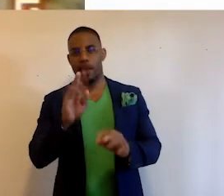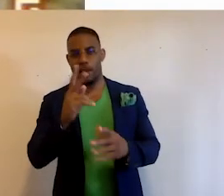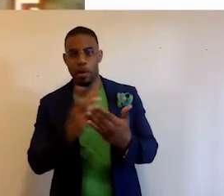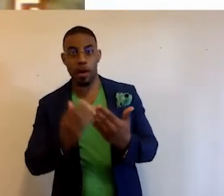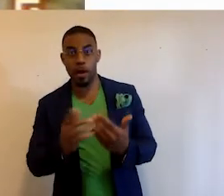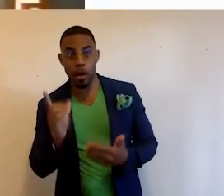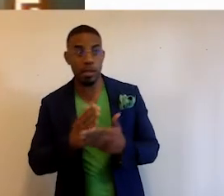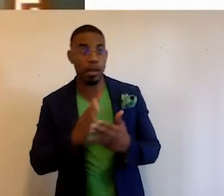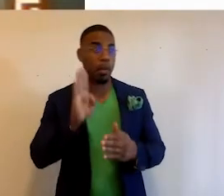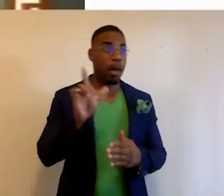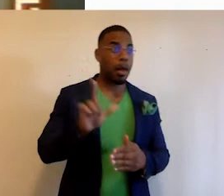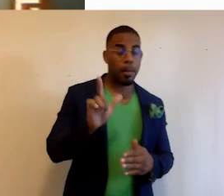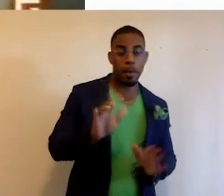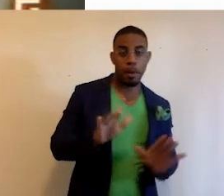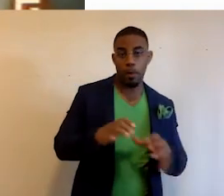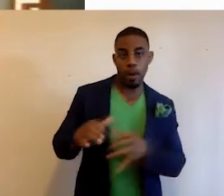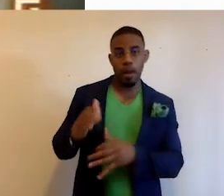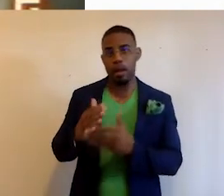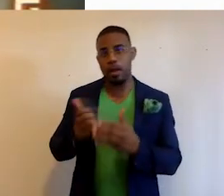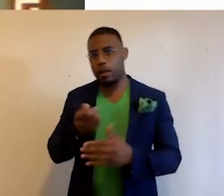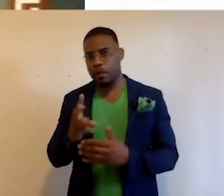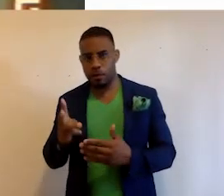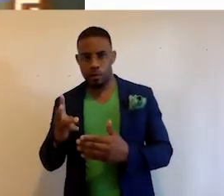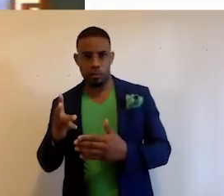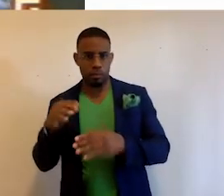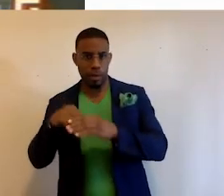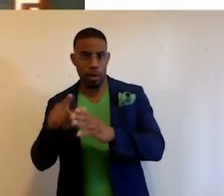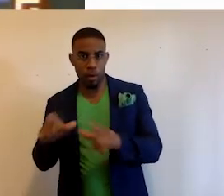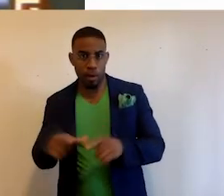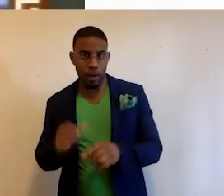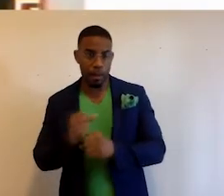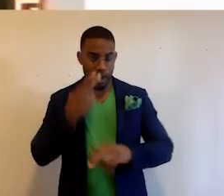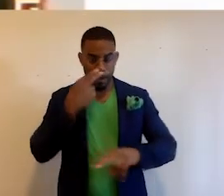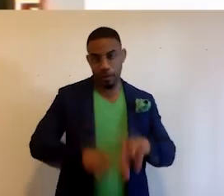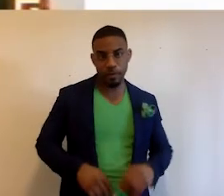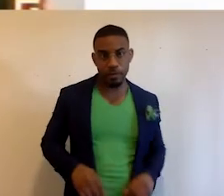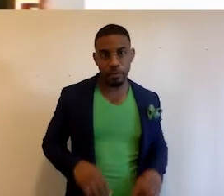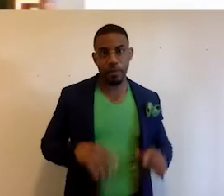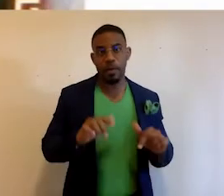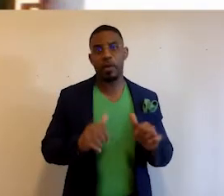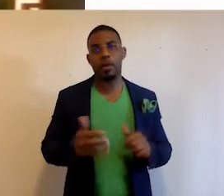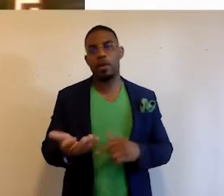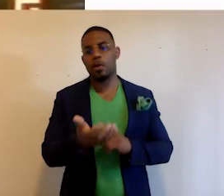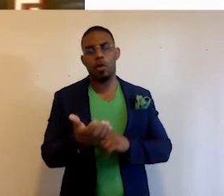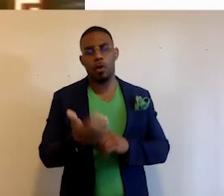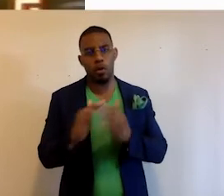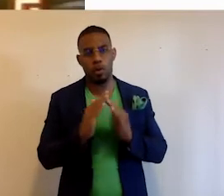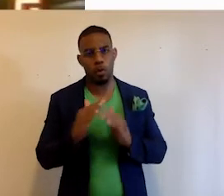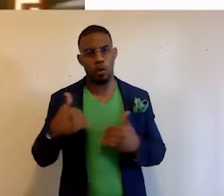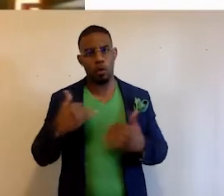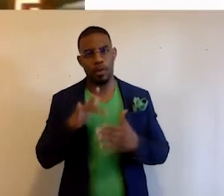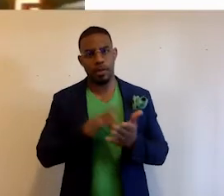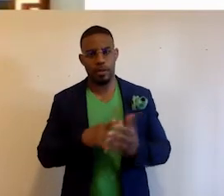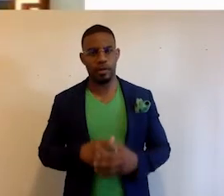at some Boston library branches and at a few Shawmet Bank locations. They kicked in the funds. This is the Mo Vaughn Community Youth Center.